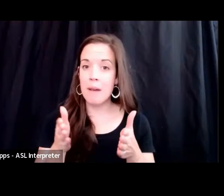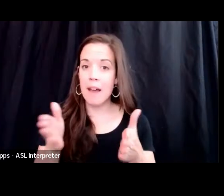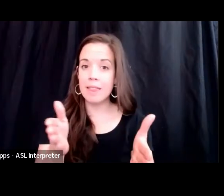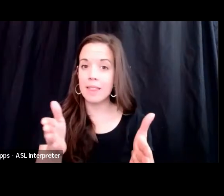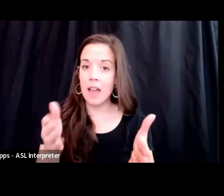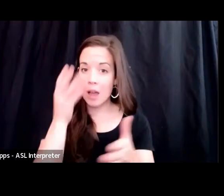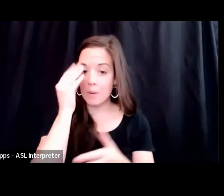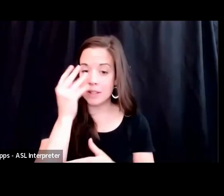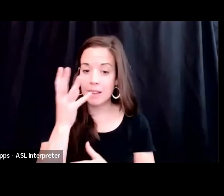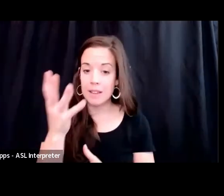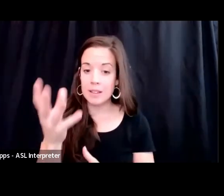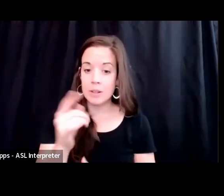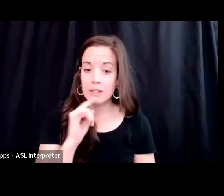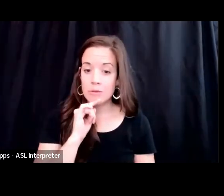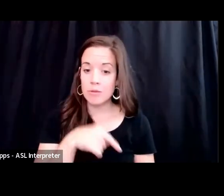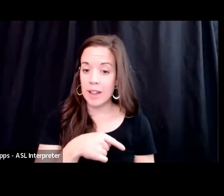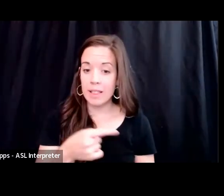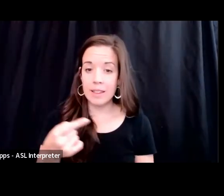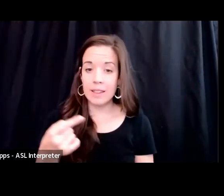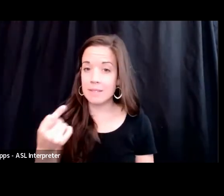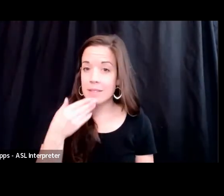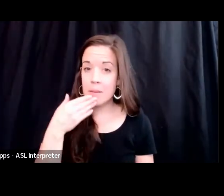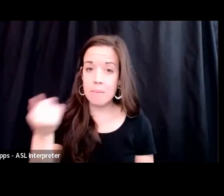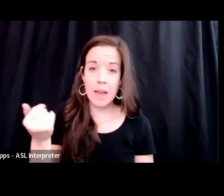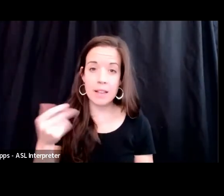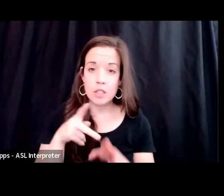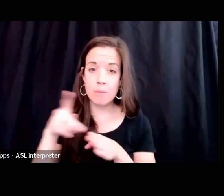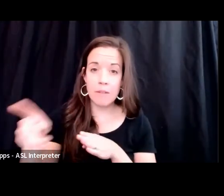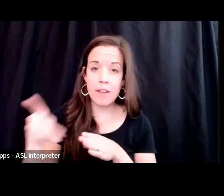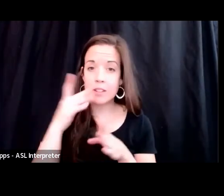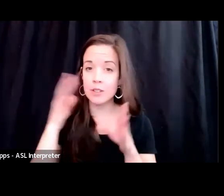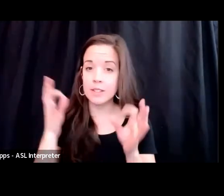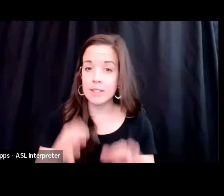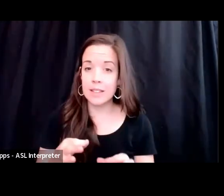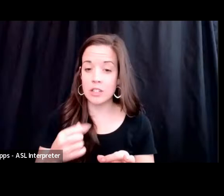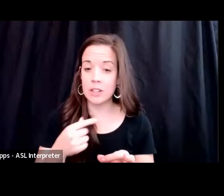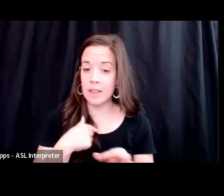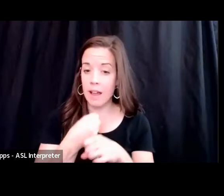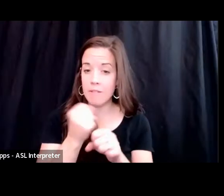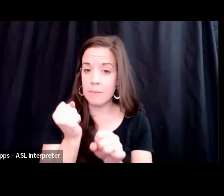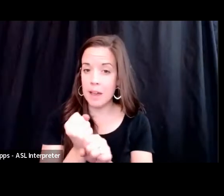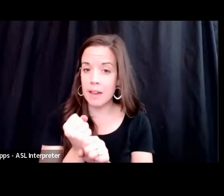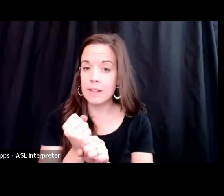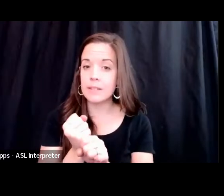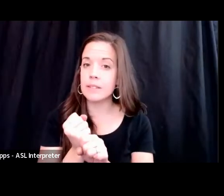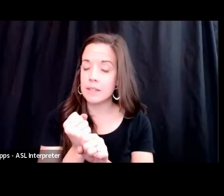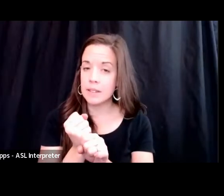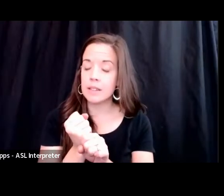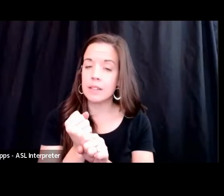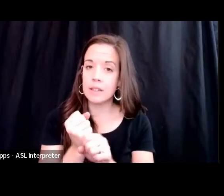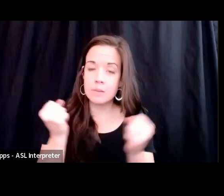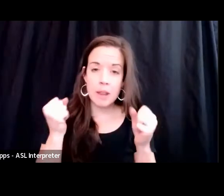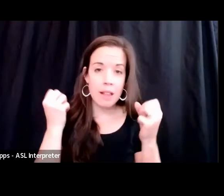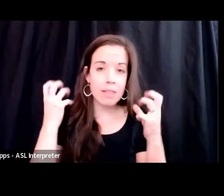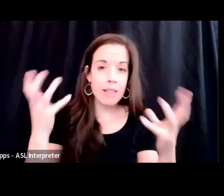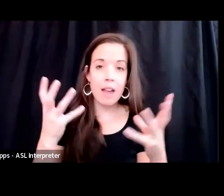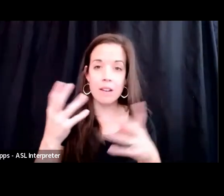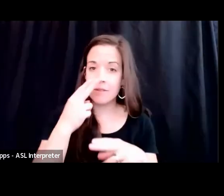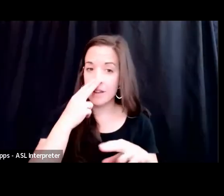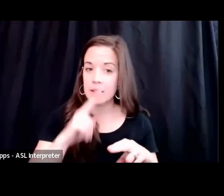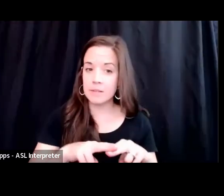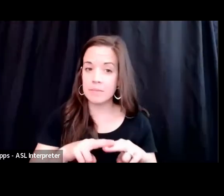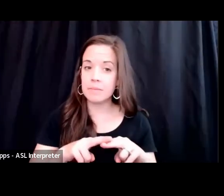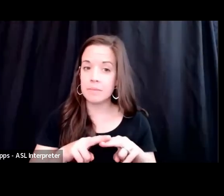you, probably the best professional decision I have made. It's been a lot of fun. We